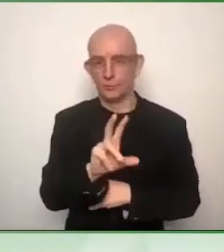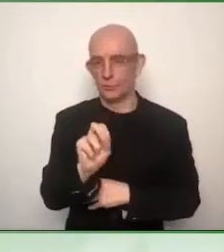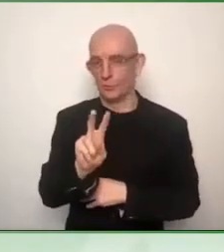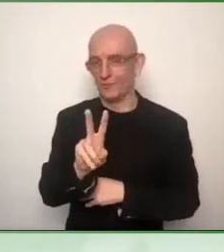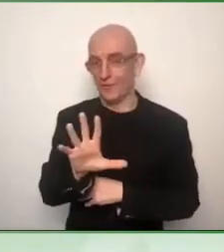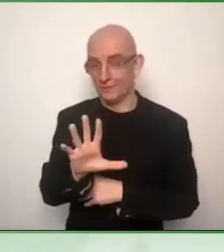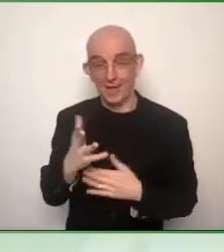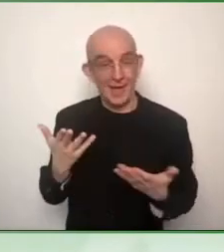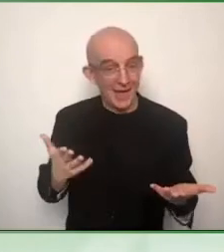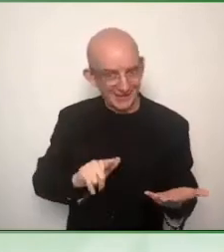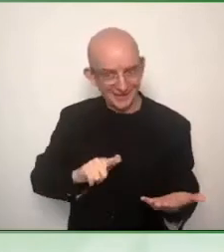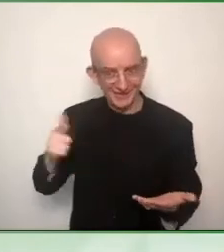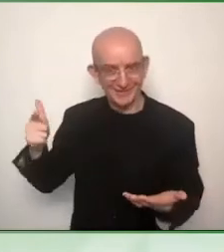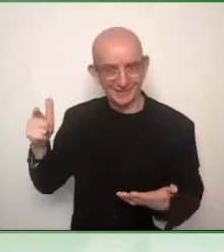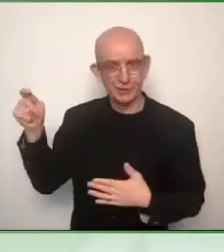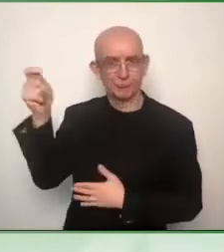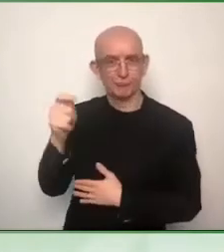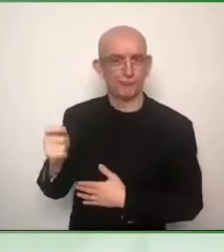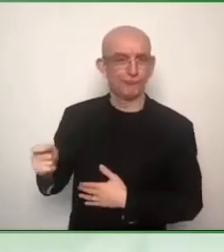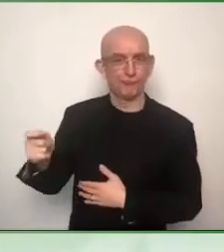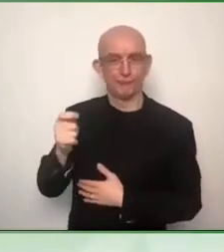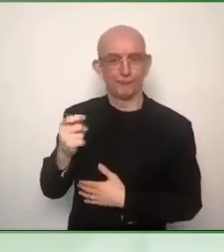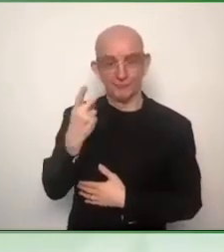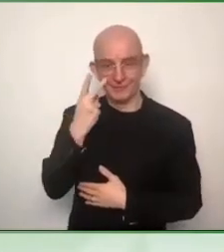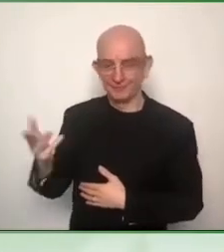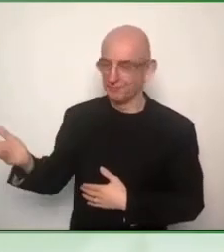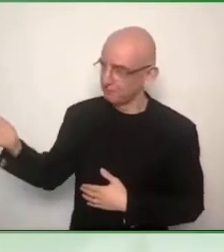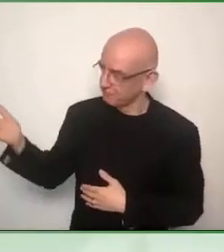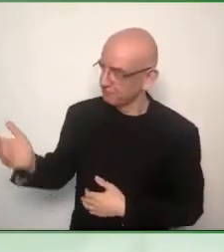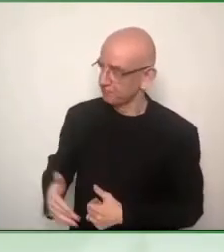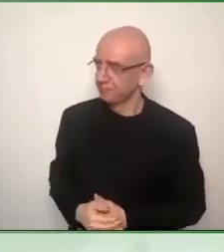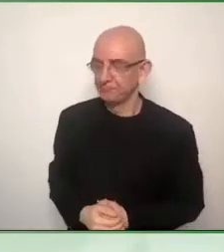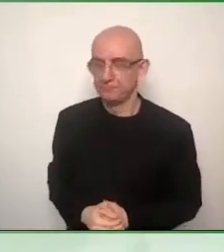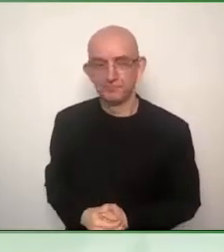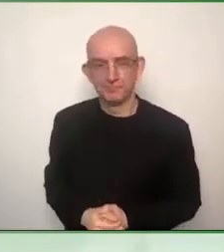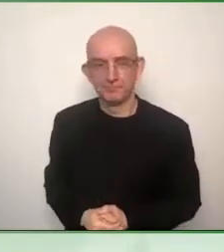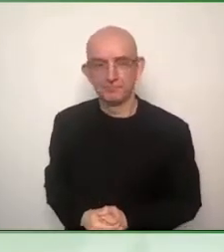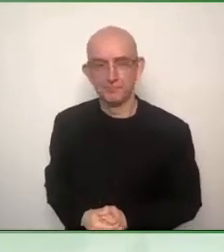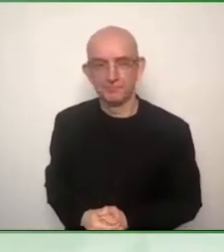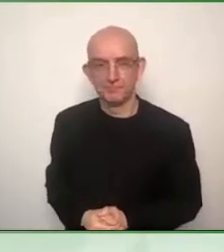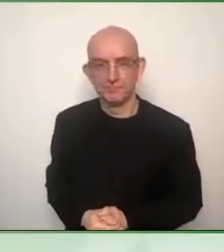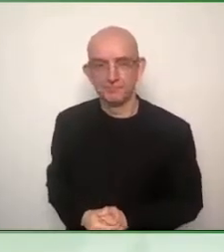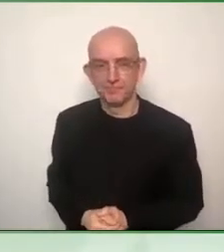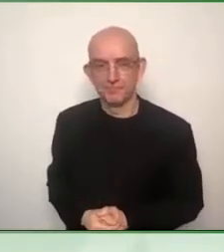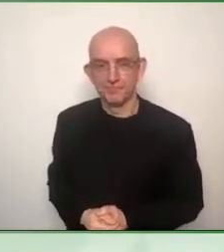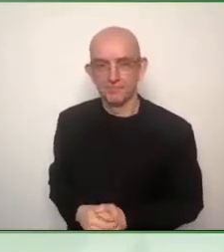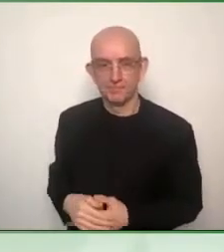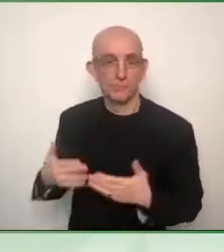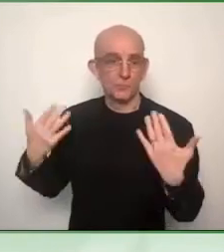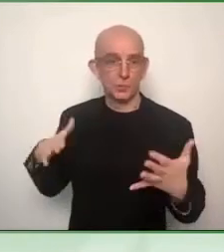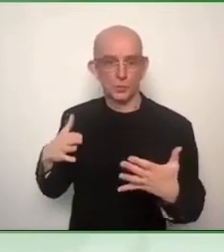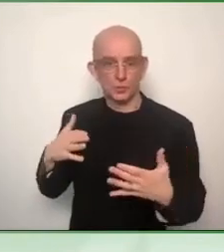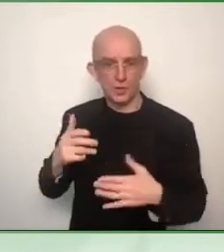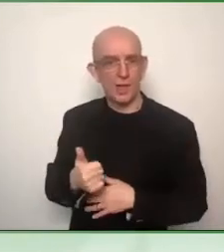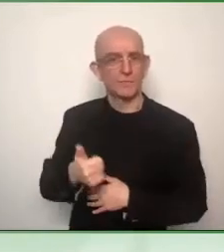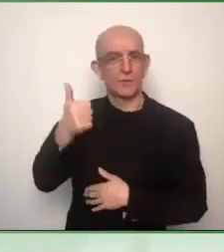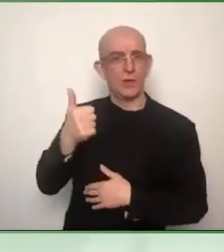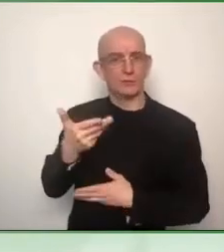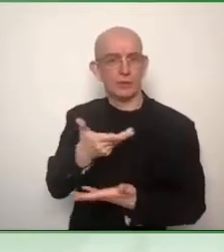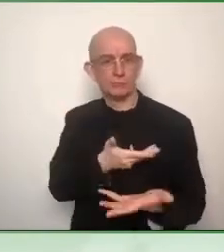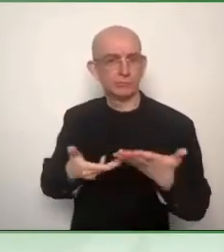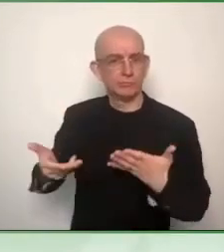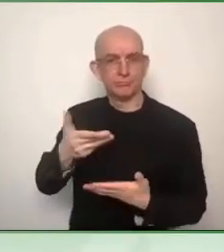Yes, we started out with a quick explanation about the European Disability Act that was